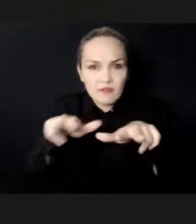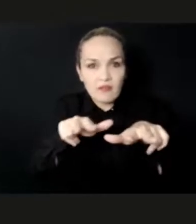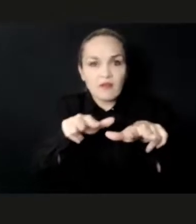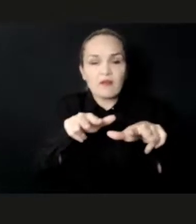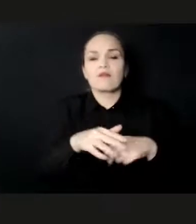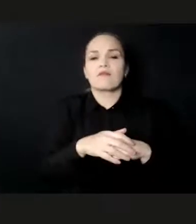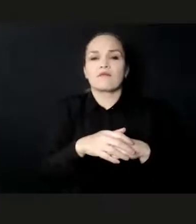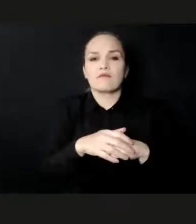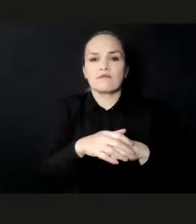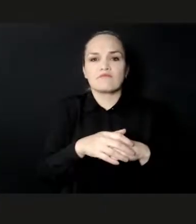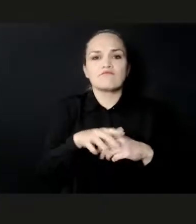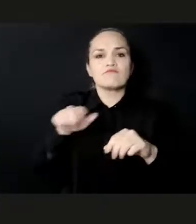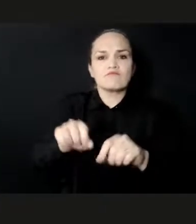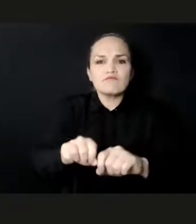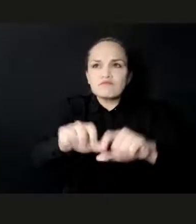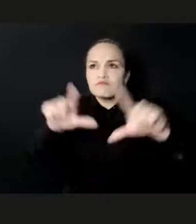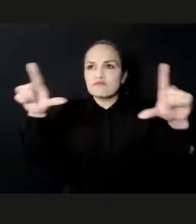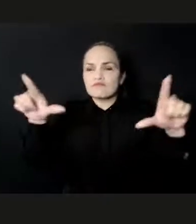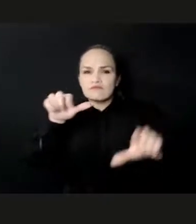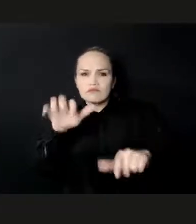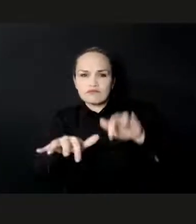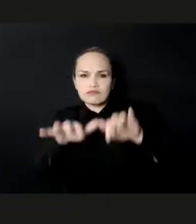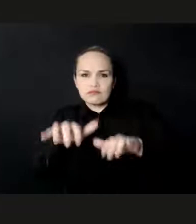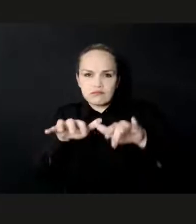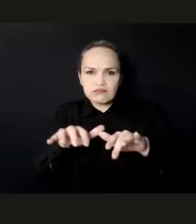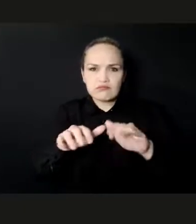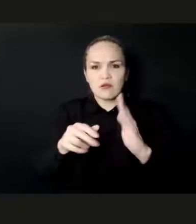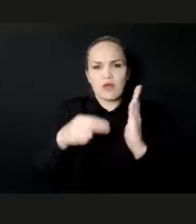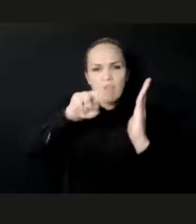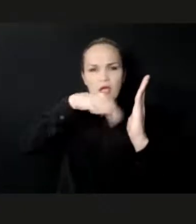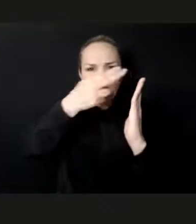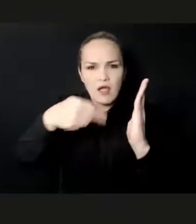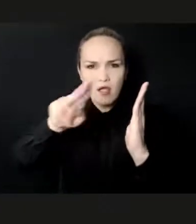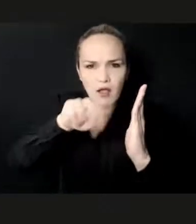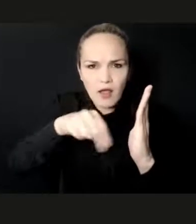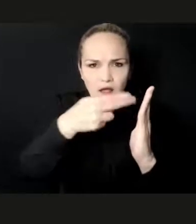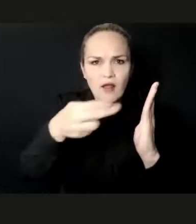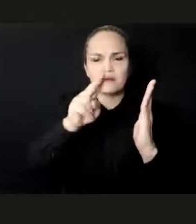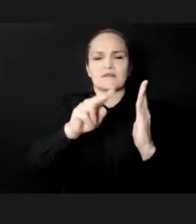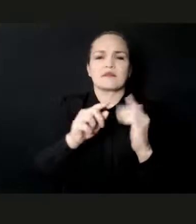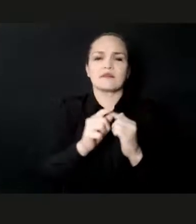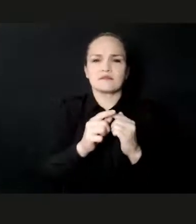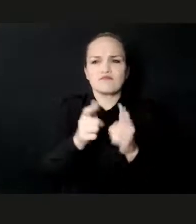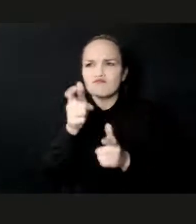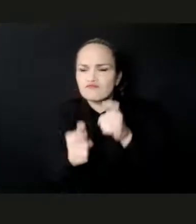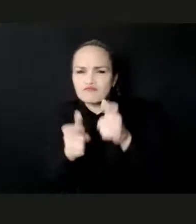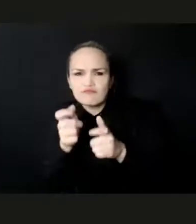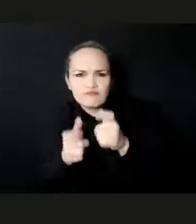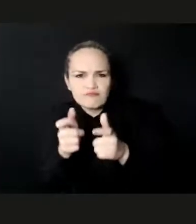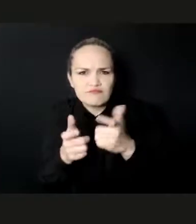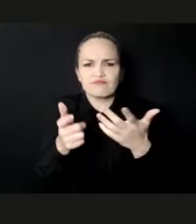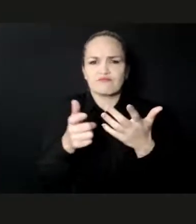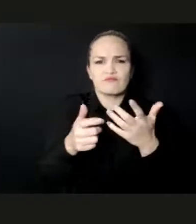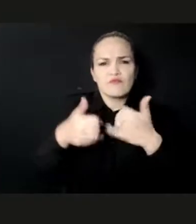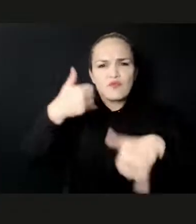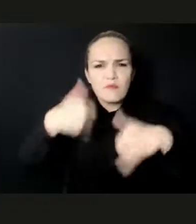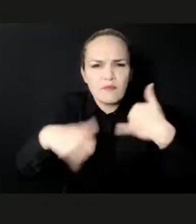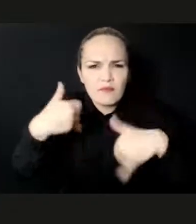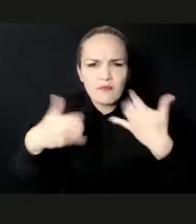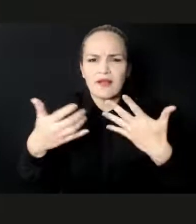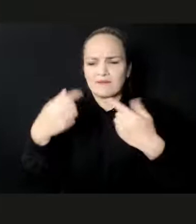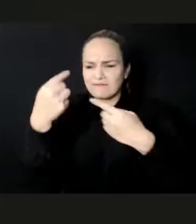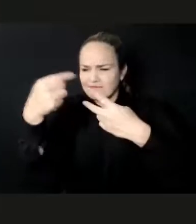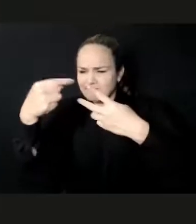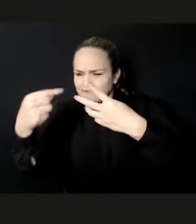performance art, research and development, among many. In fact, digital technologies and tools